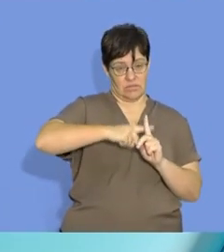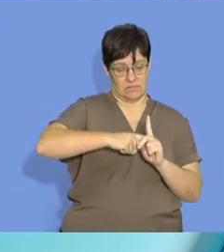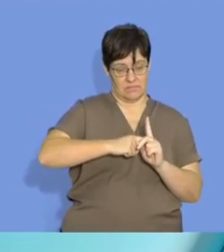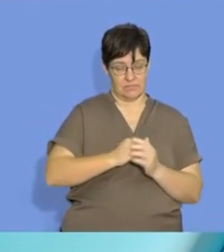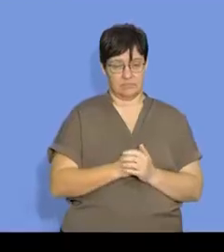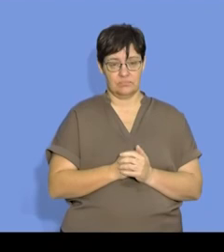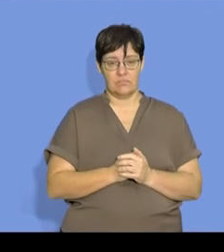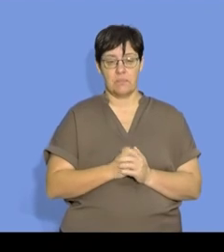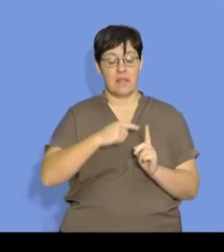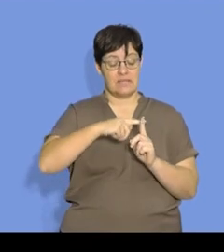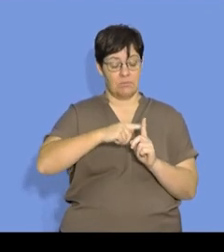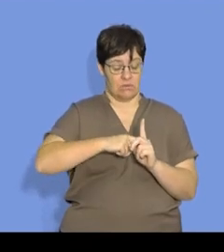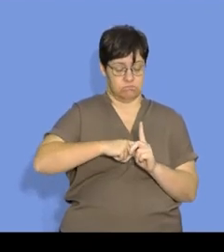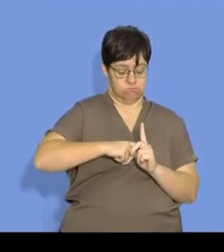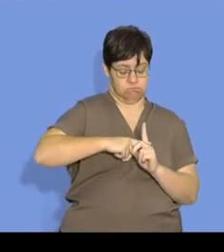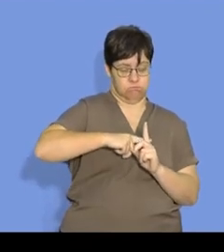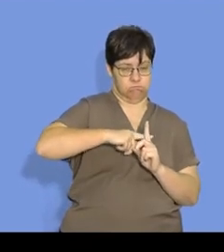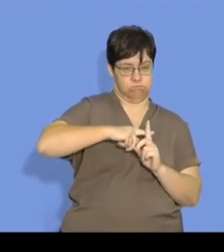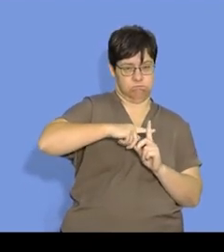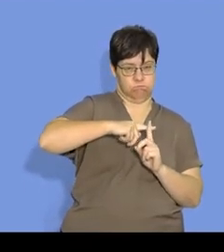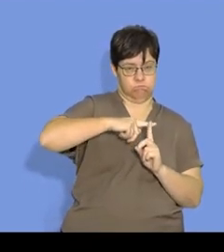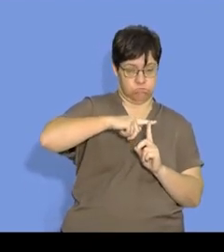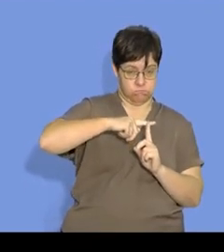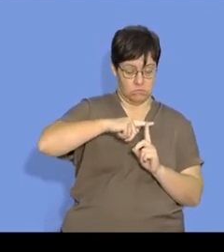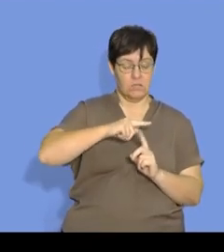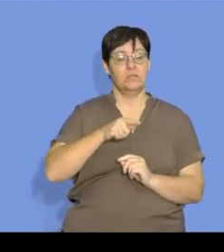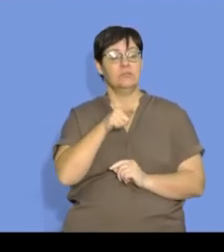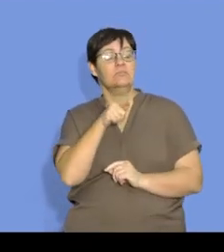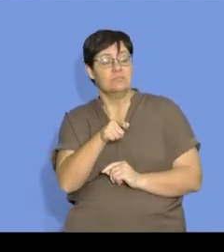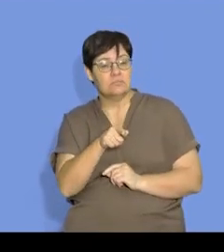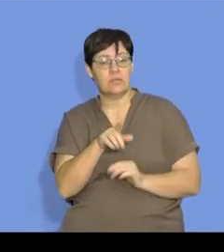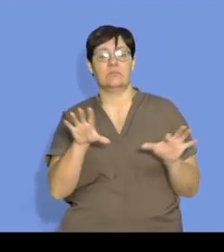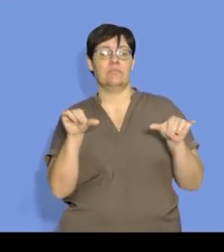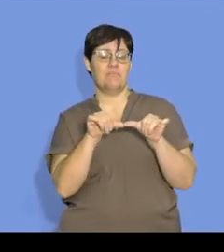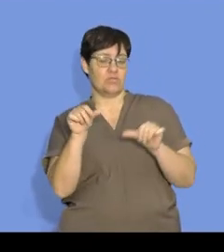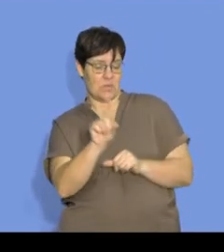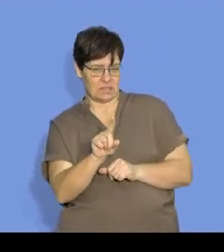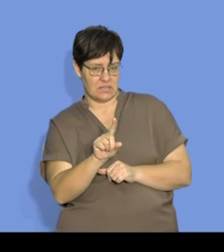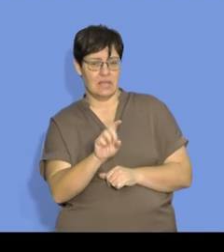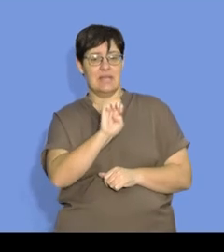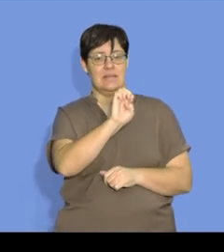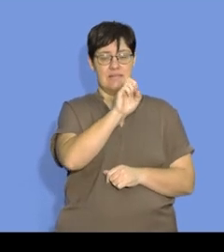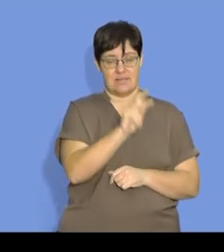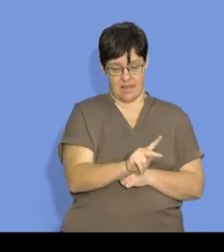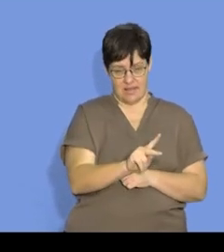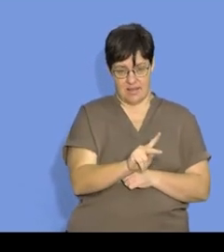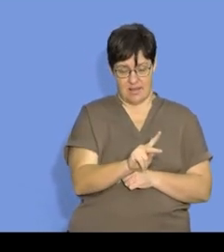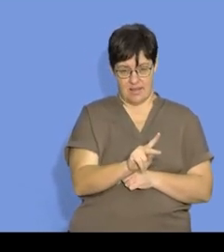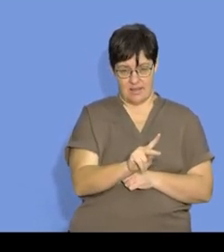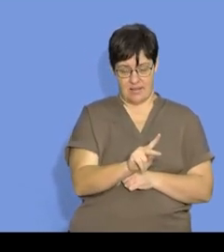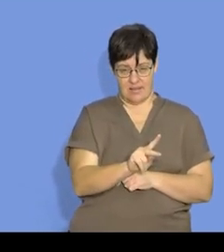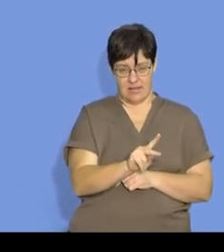if the temperature is increased, we need to know that the temperature is a measure of the kinetic energy of